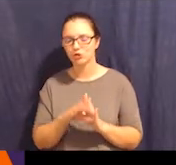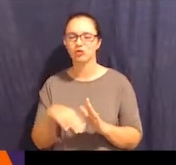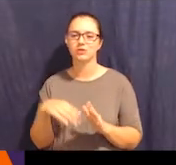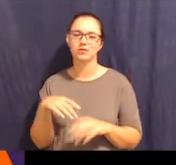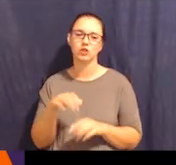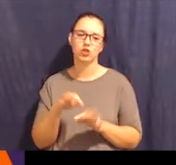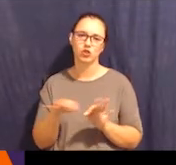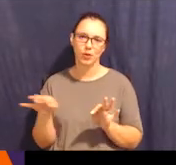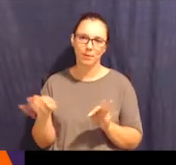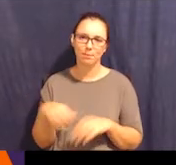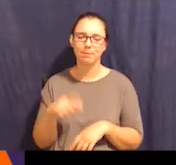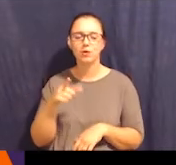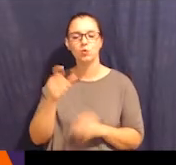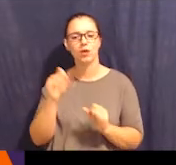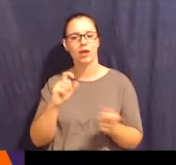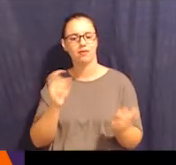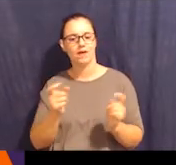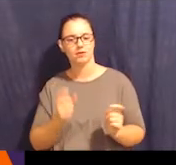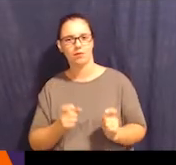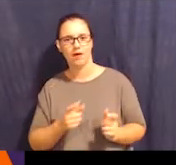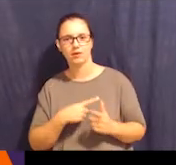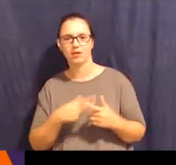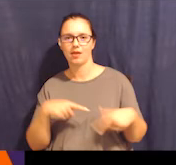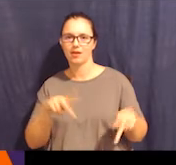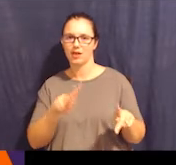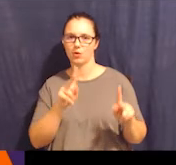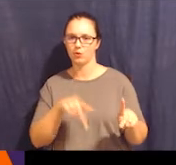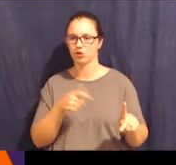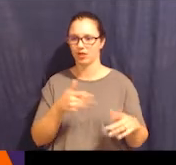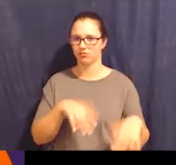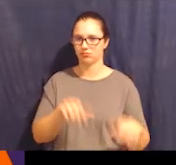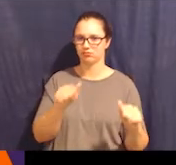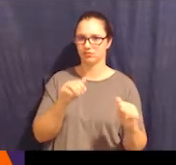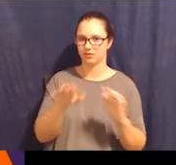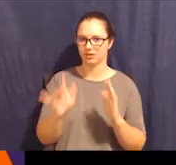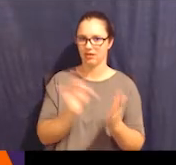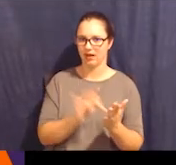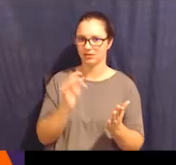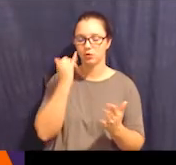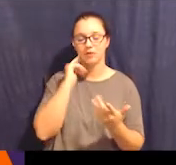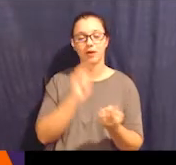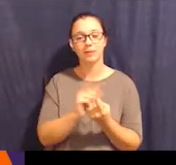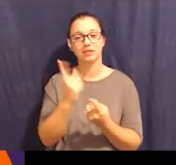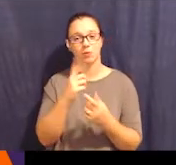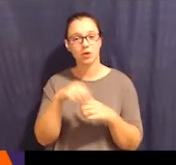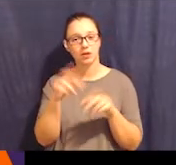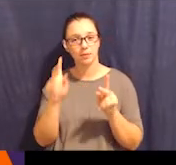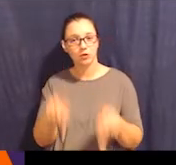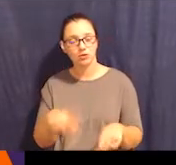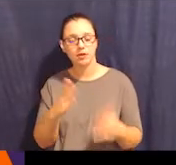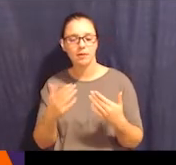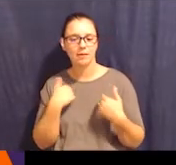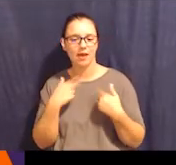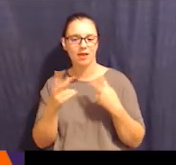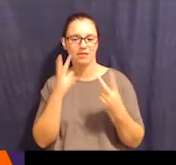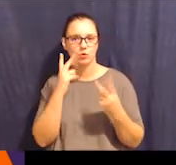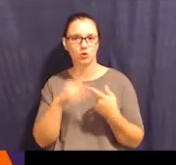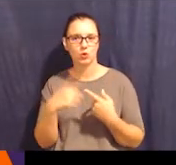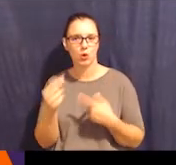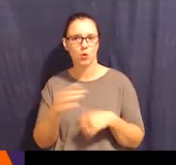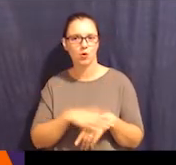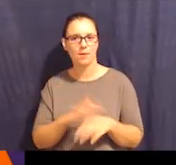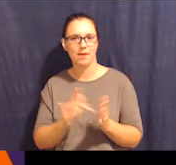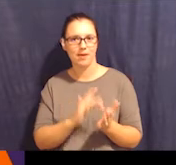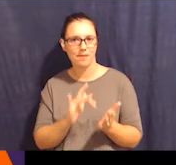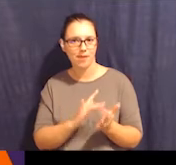select. So if I'm meeting someone in person, I might have Visuals to Go on my iPad and maybe the other one on my iPhone and allow them